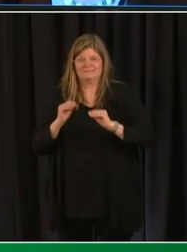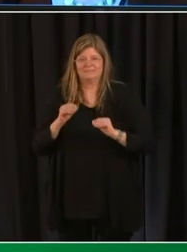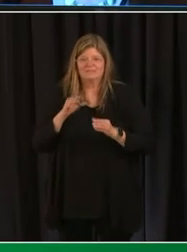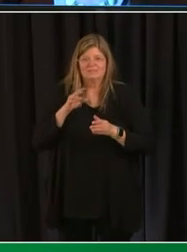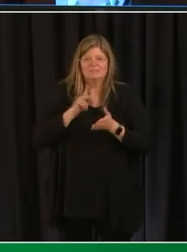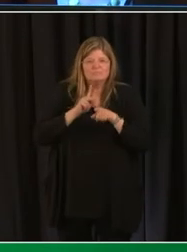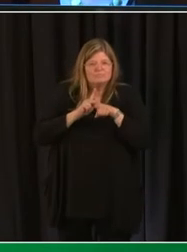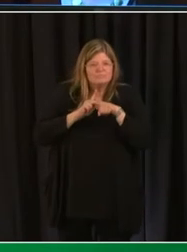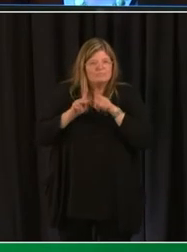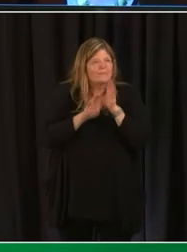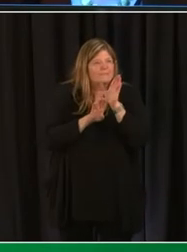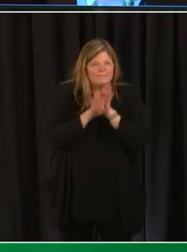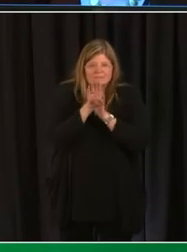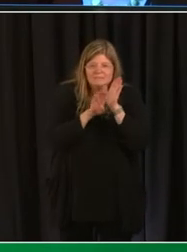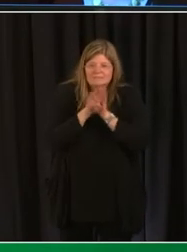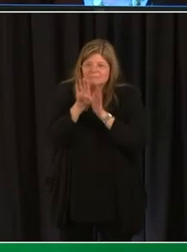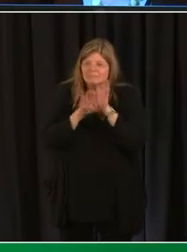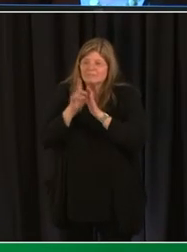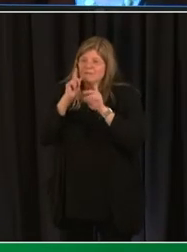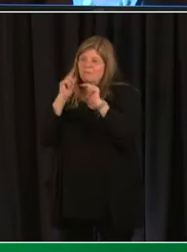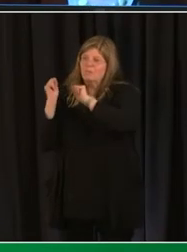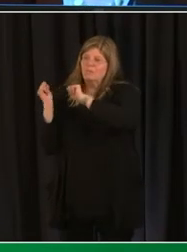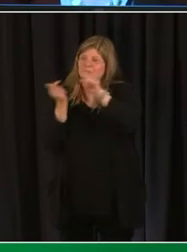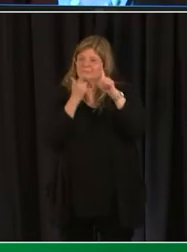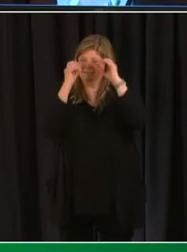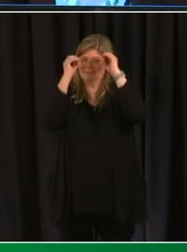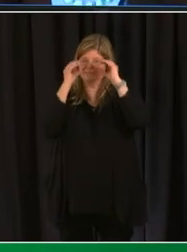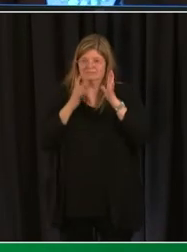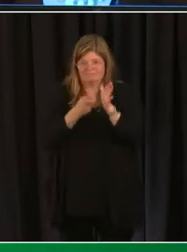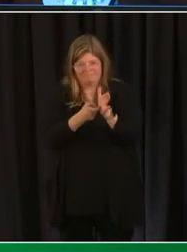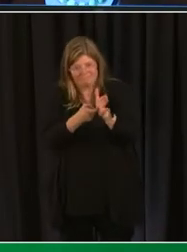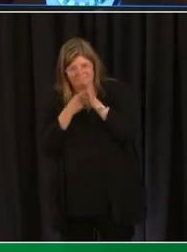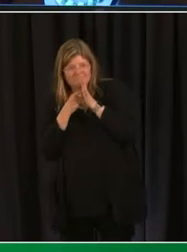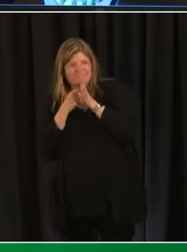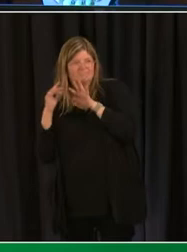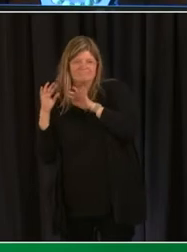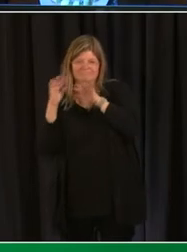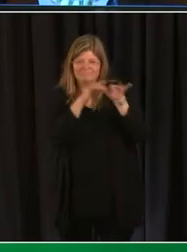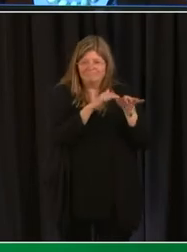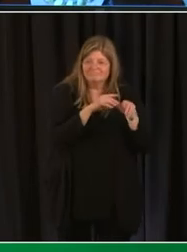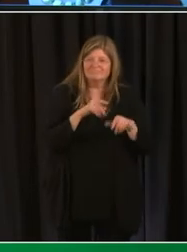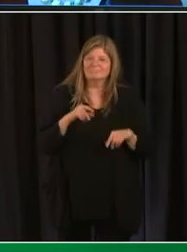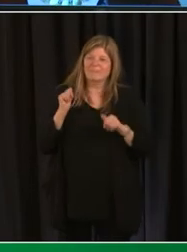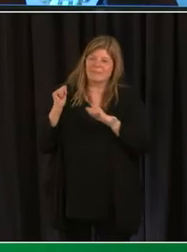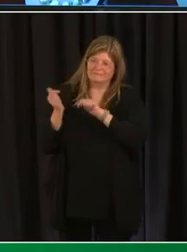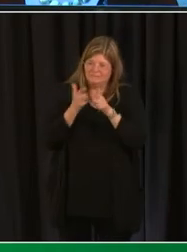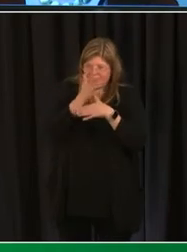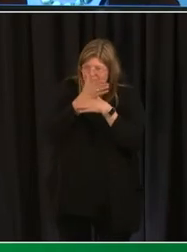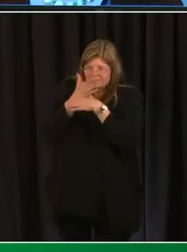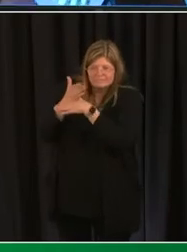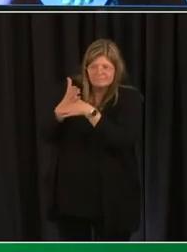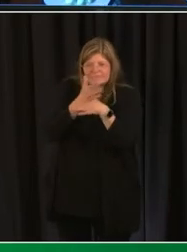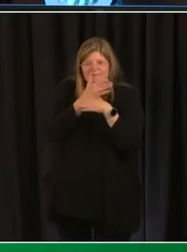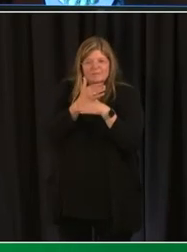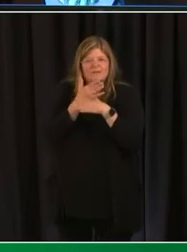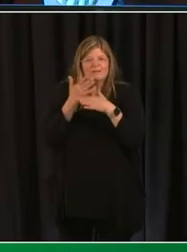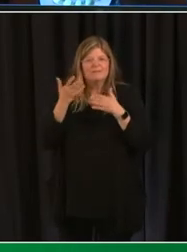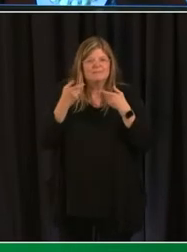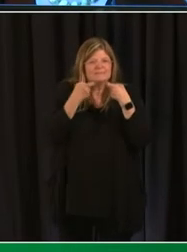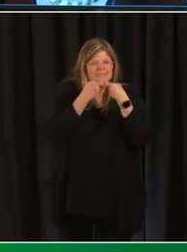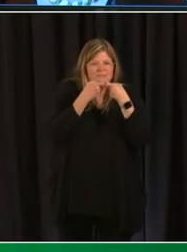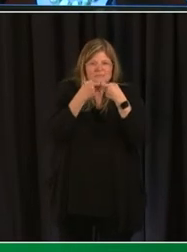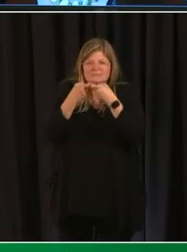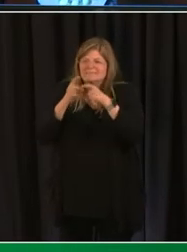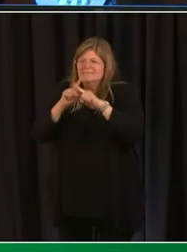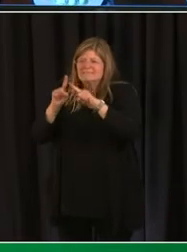during this conference educators and school leaders they shared how they use their all the digital tools and resources how